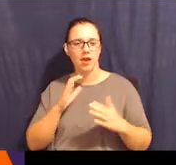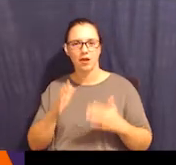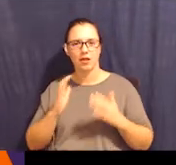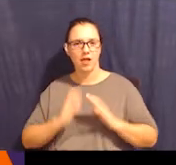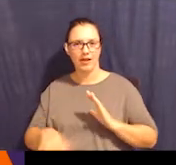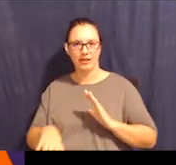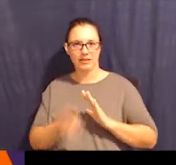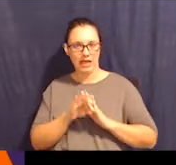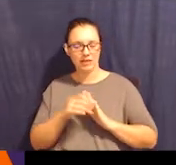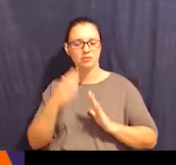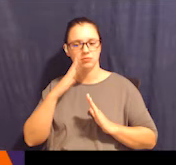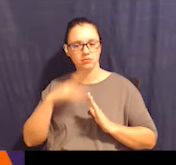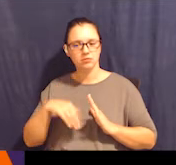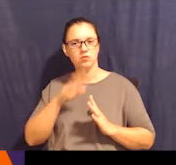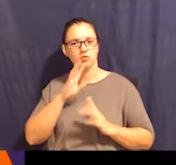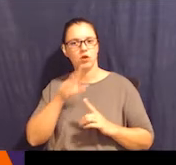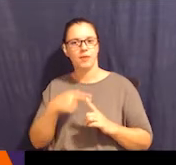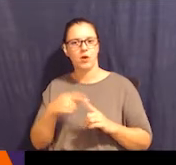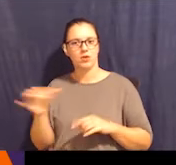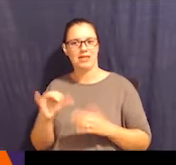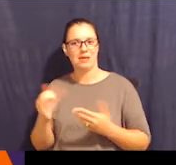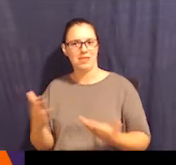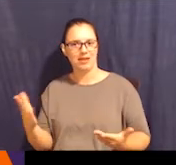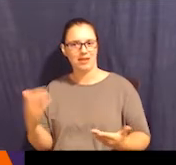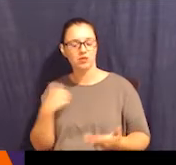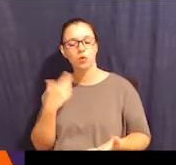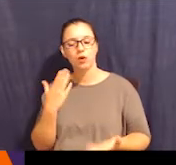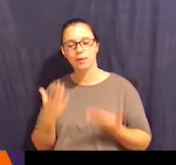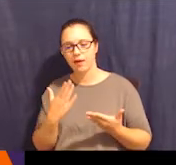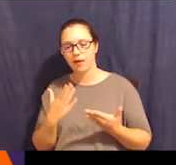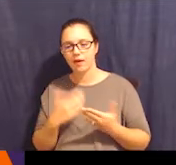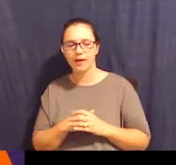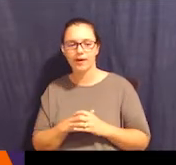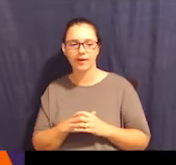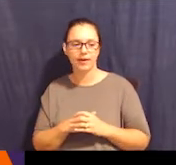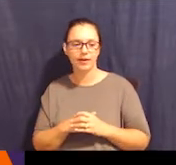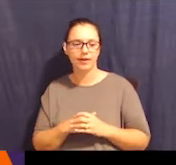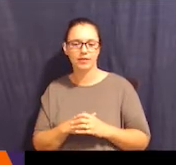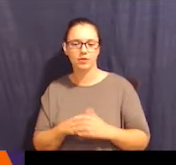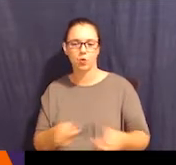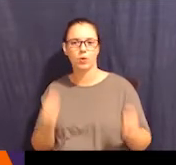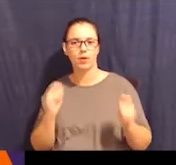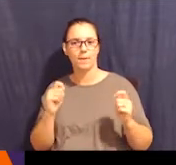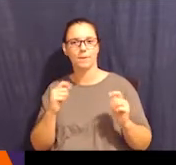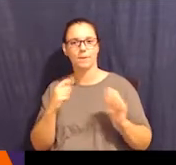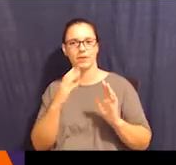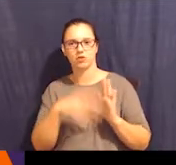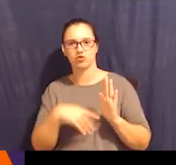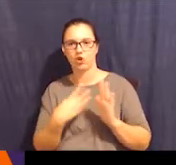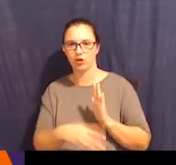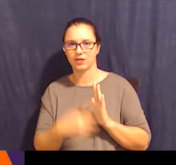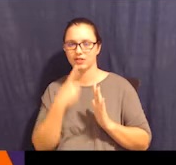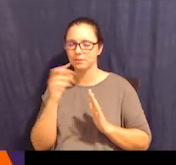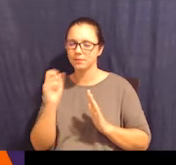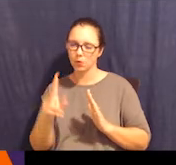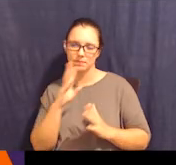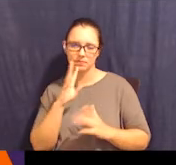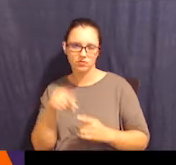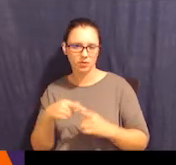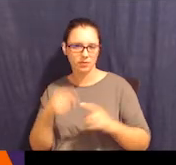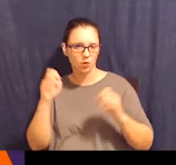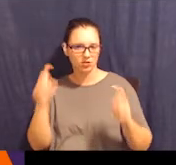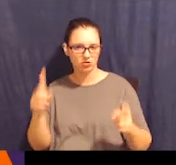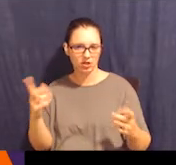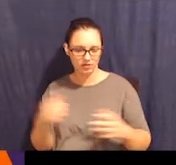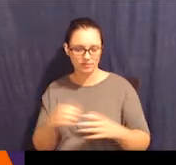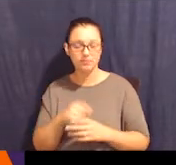hold up this chart and tell my client, okay, let's talk about education. Can you pick that one? And my client